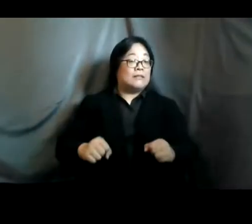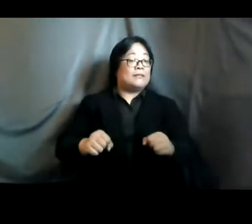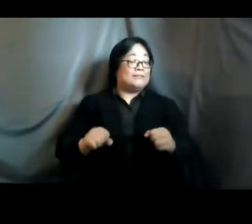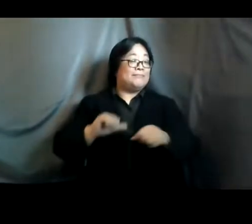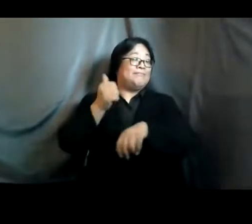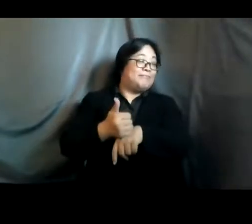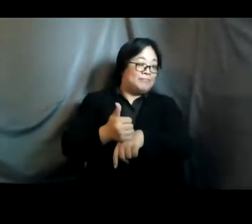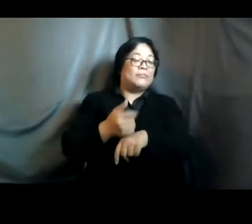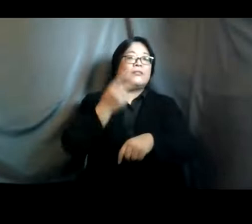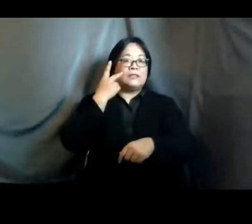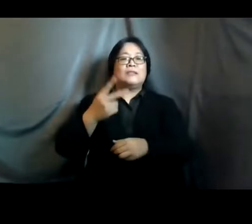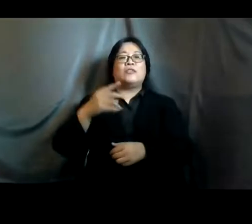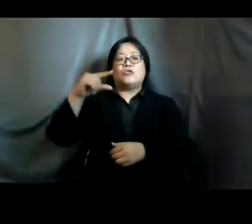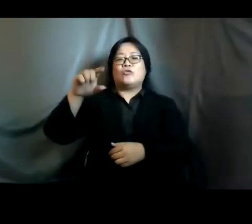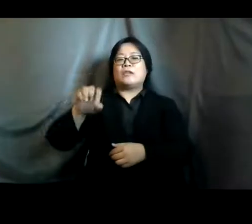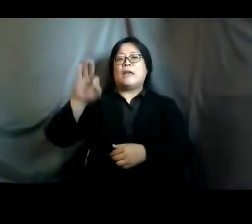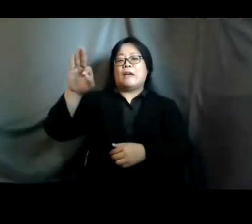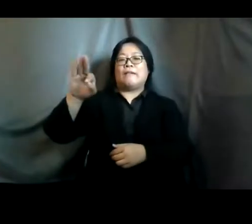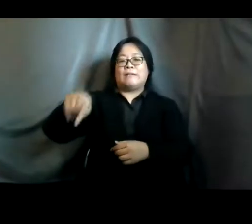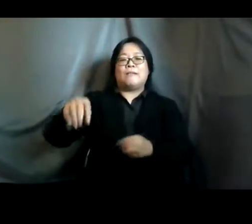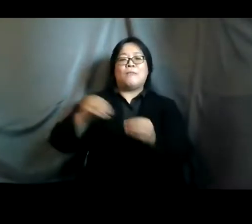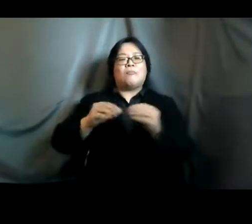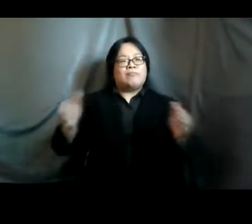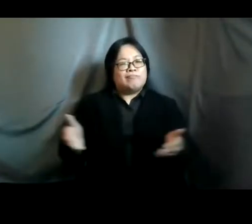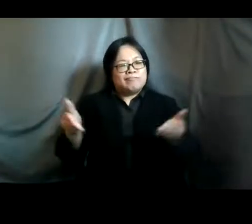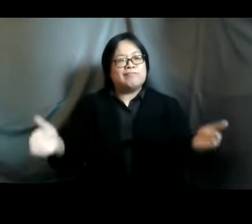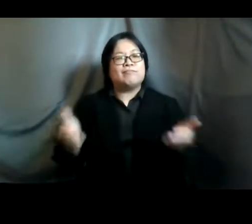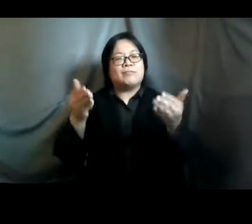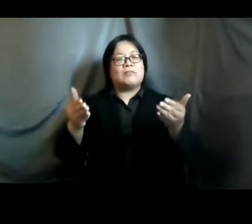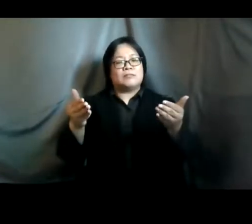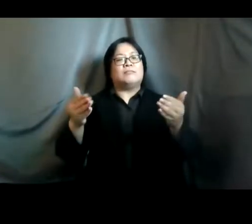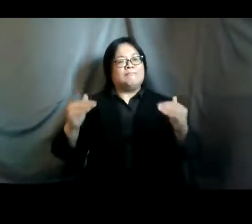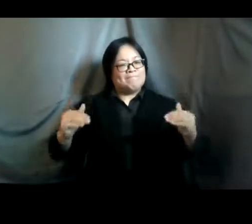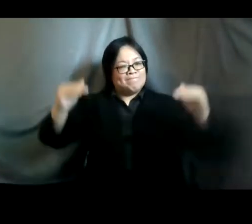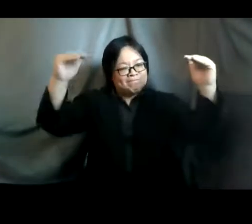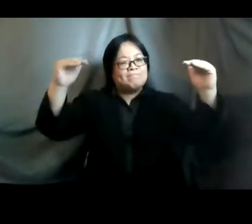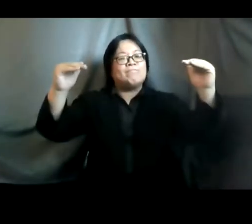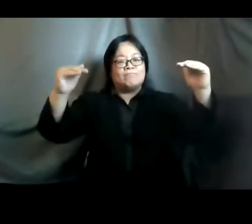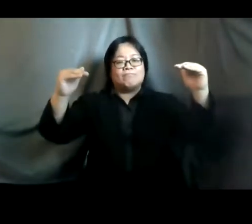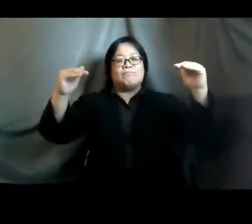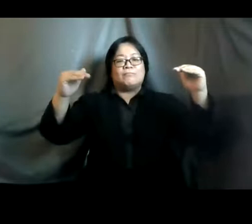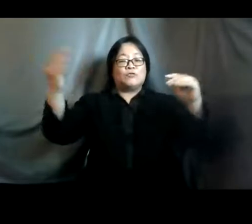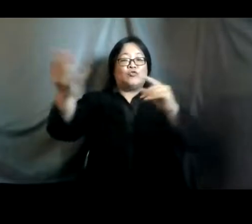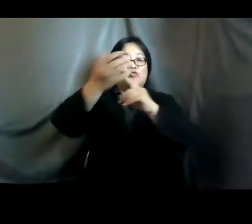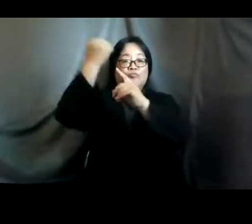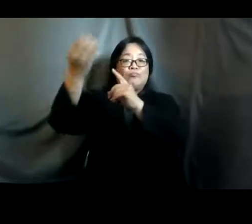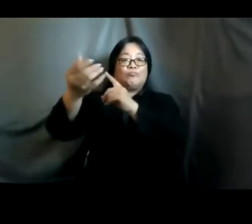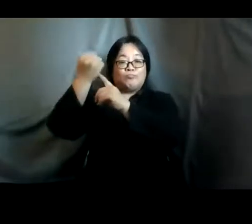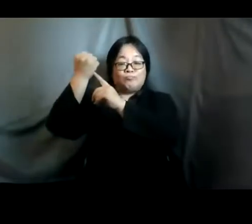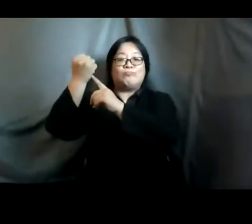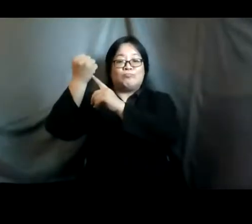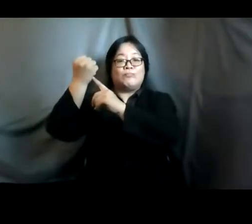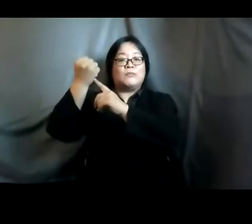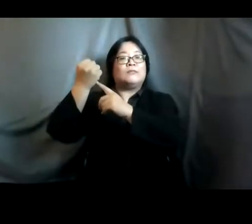the generation equality forum kind of pushing helping push the boundaries so that the achievements uh which are more